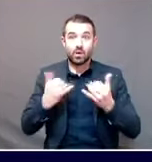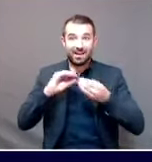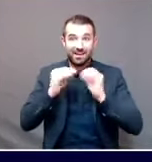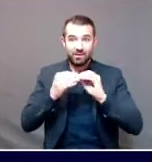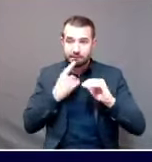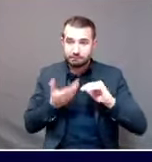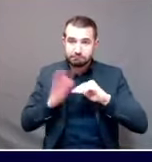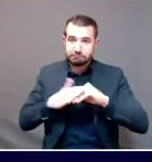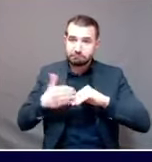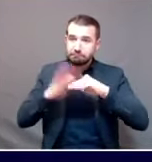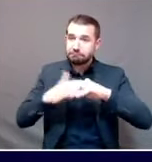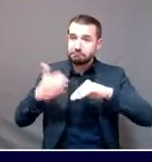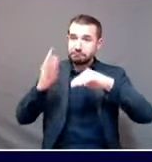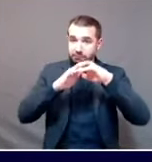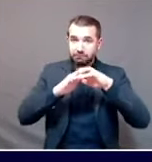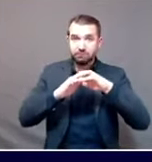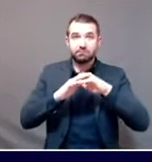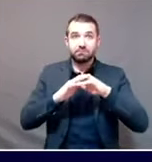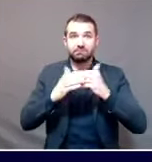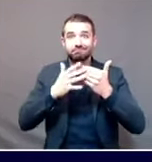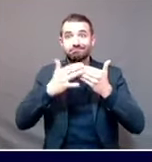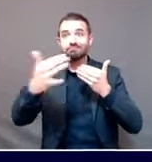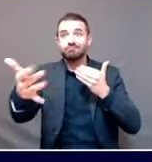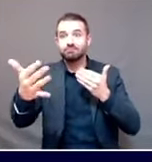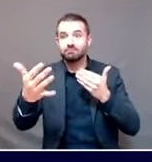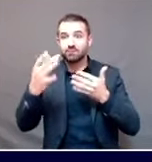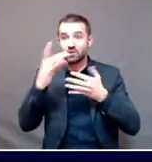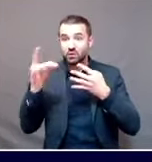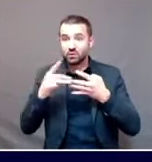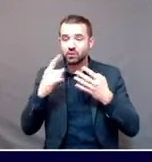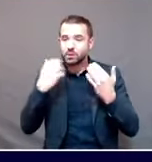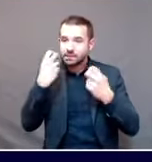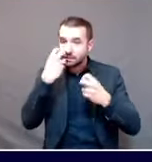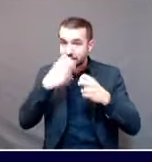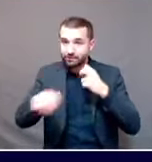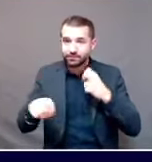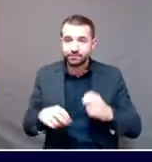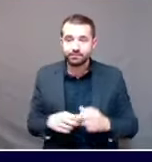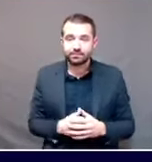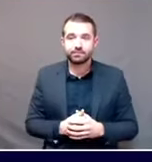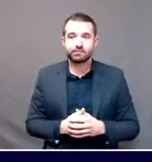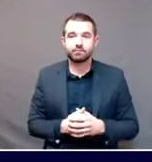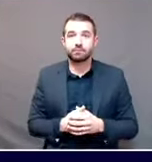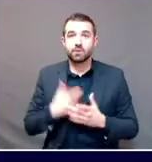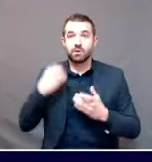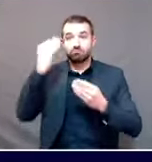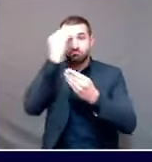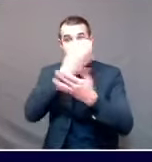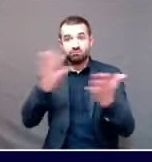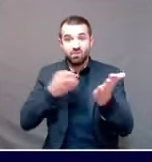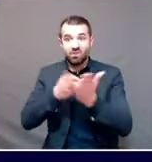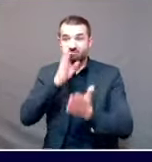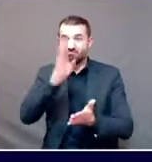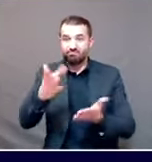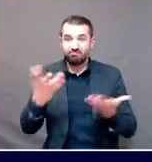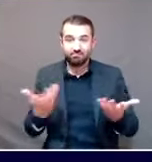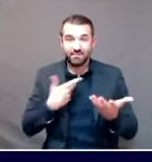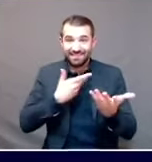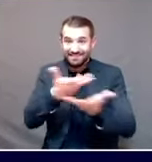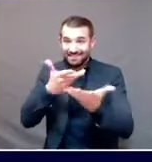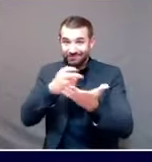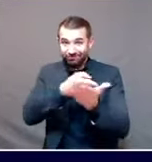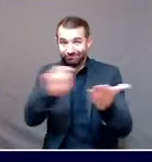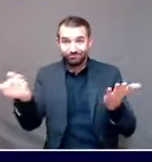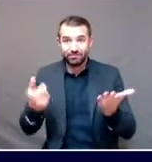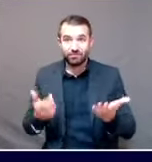make going forward will be really hard. And I want to make sure everybody is aware of the situation we're facing and that you hear